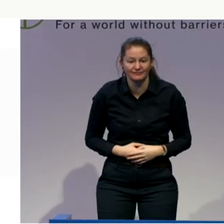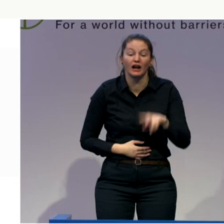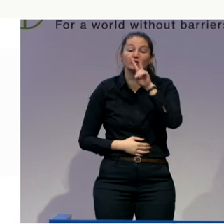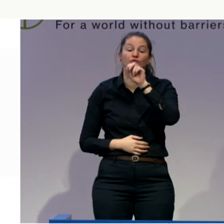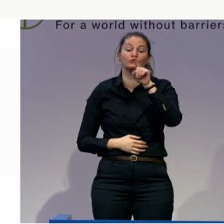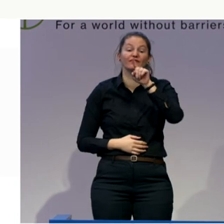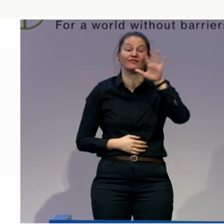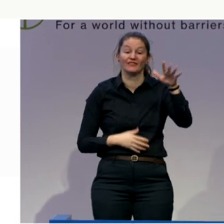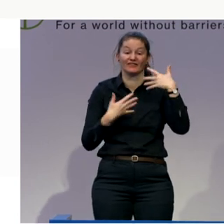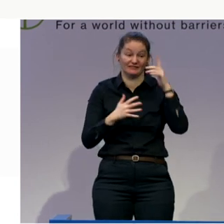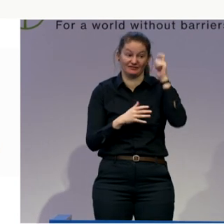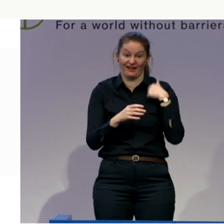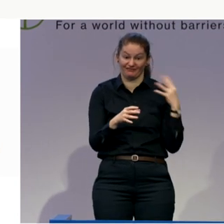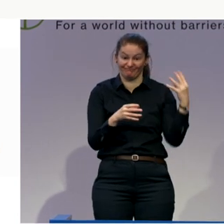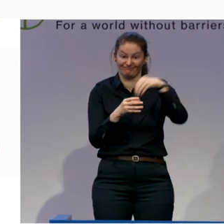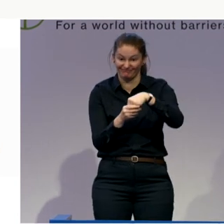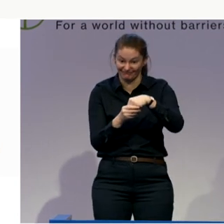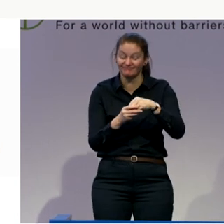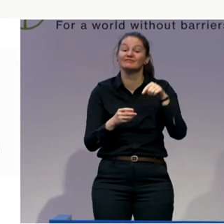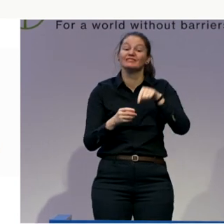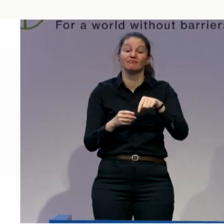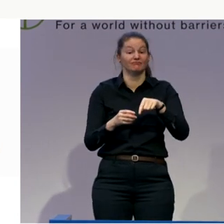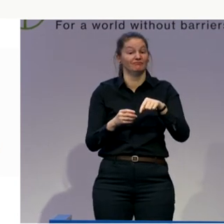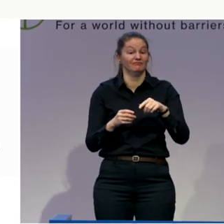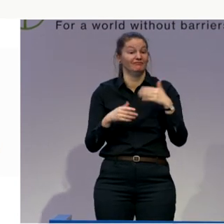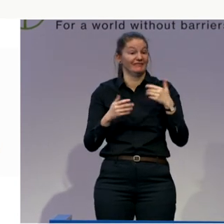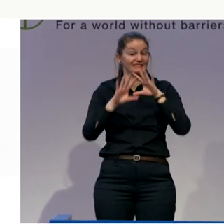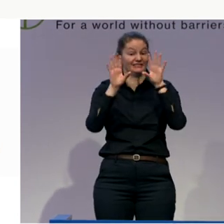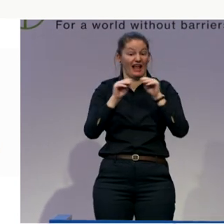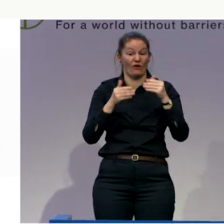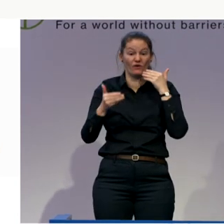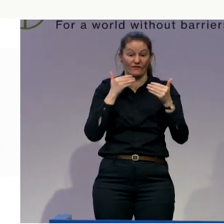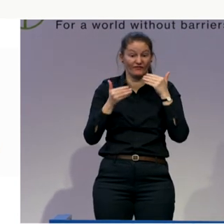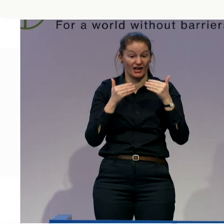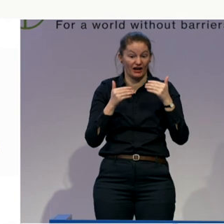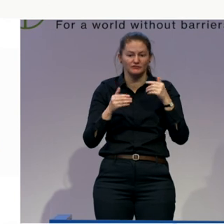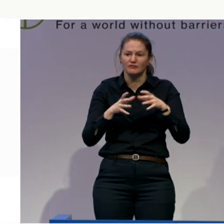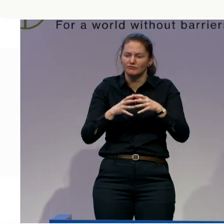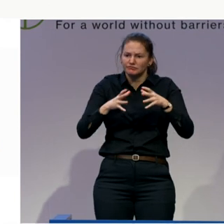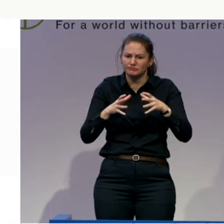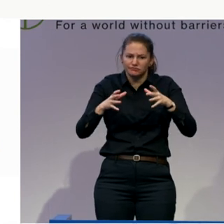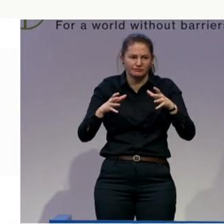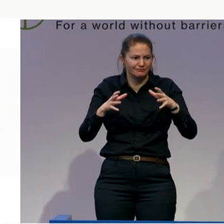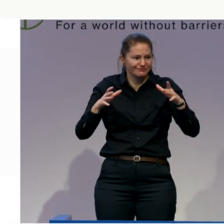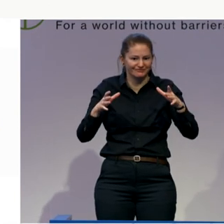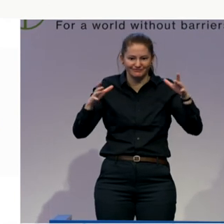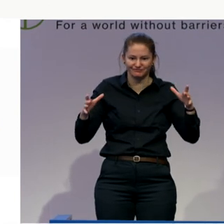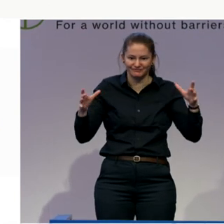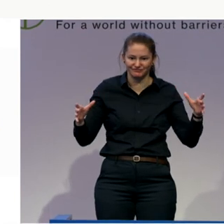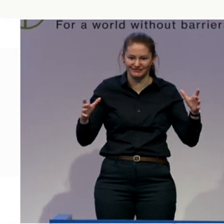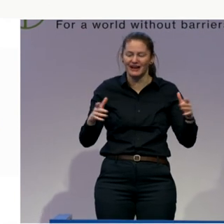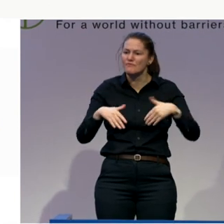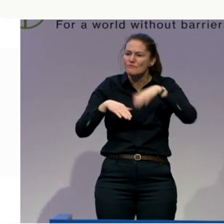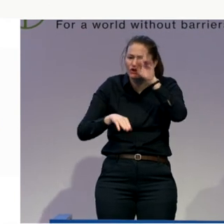I've seen that the conference has grown. I've seen that it has become even much more diverse than ever.